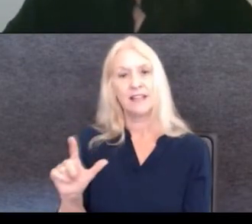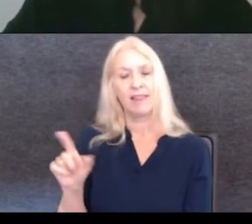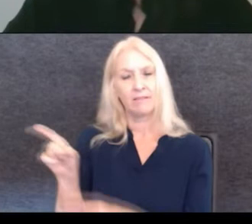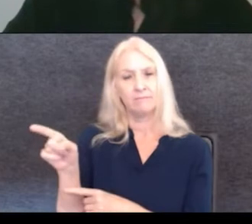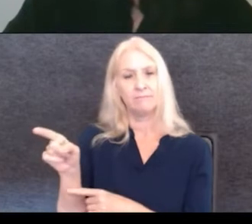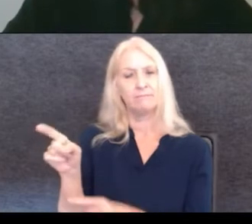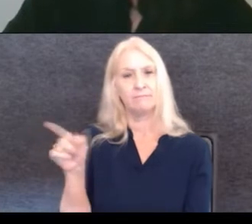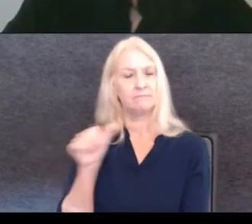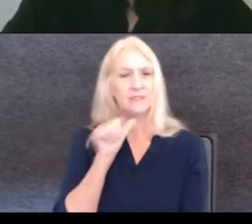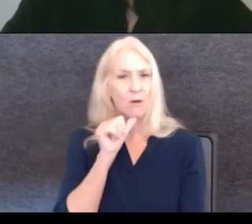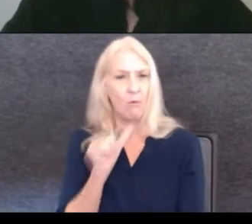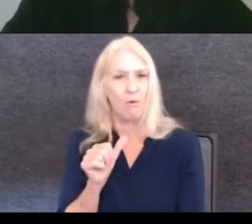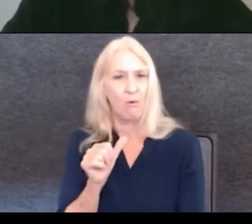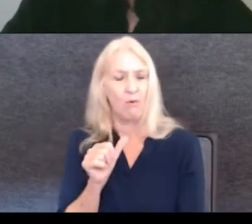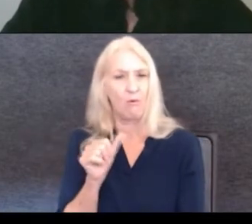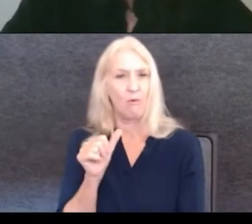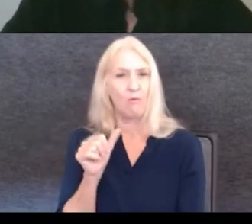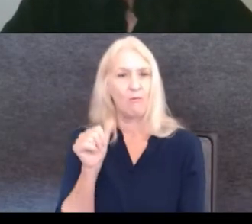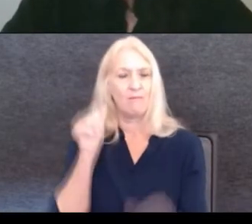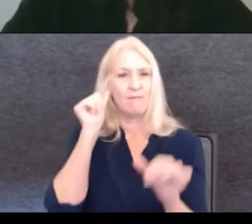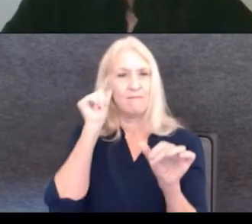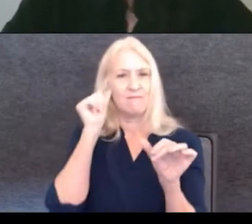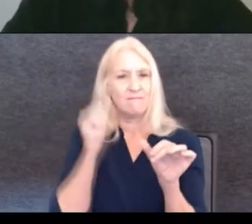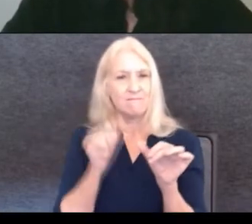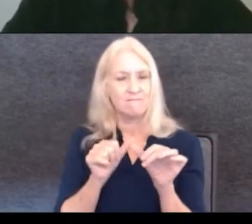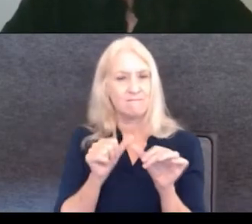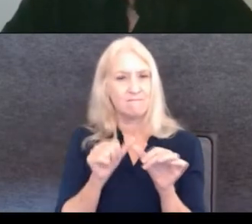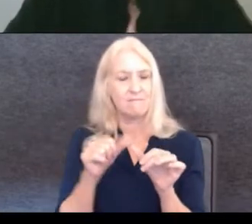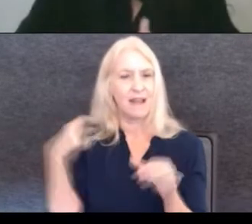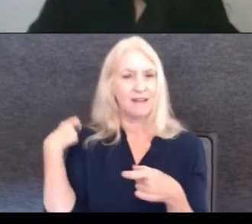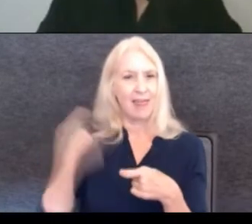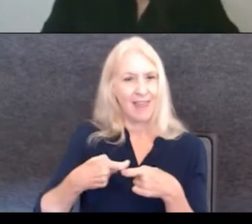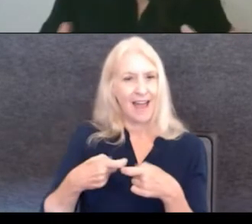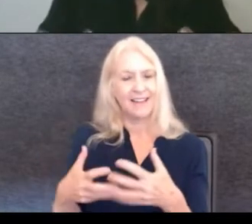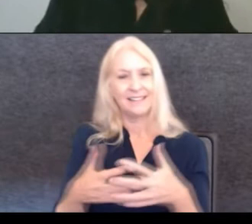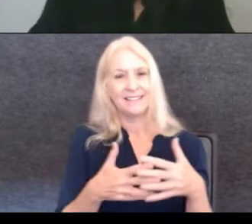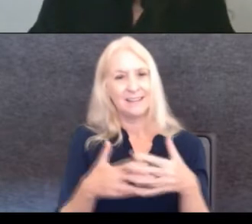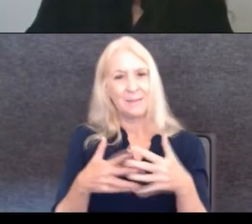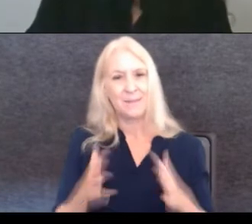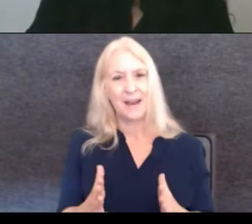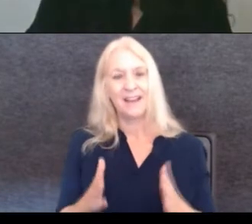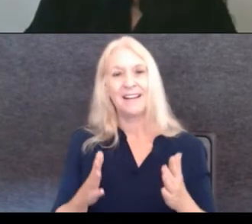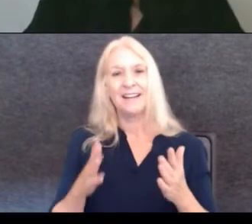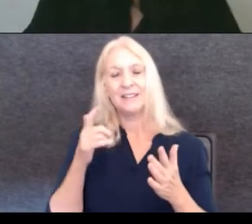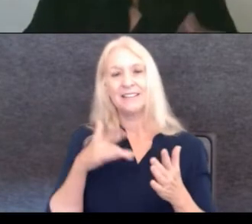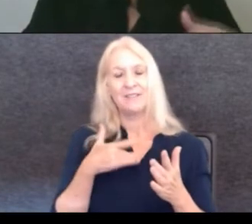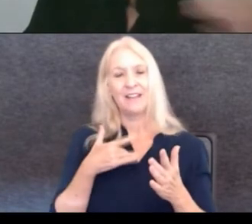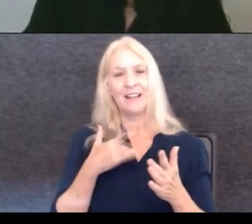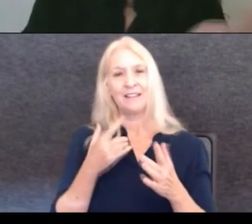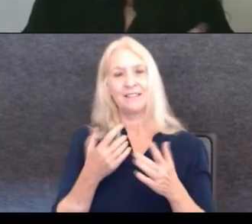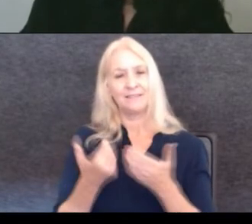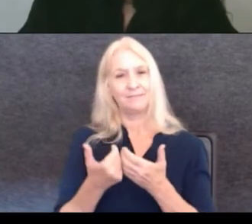remember that we are Latin Americans, because we feel a little bit isolated